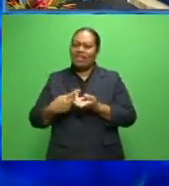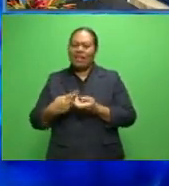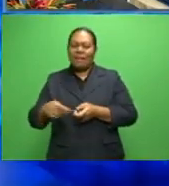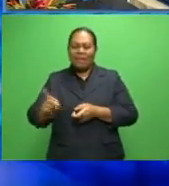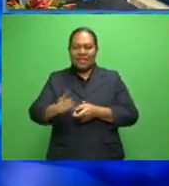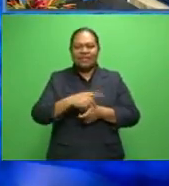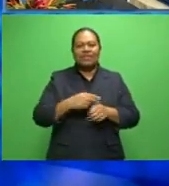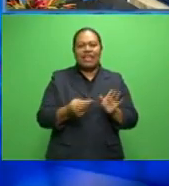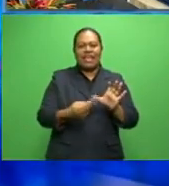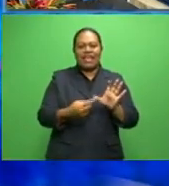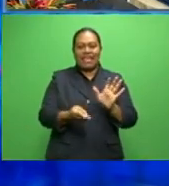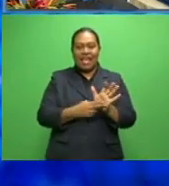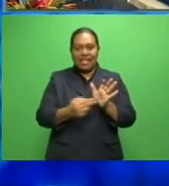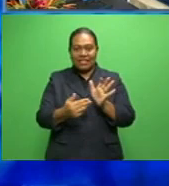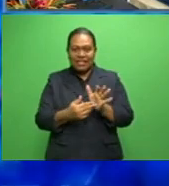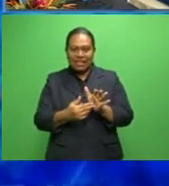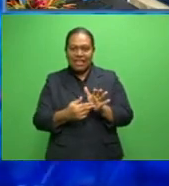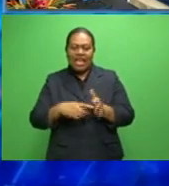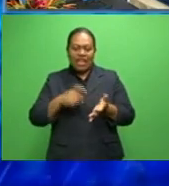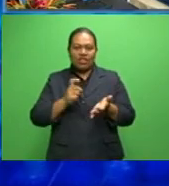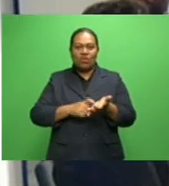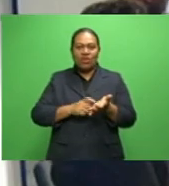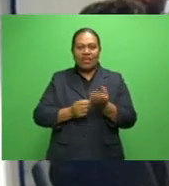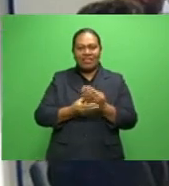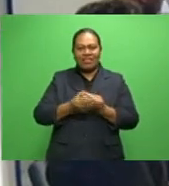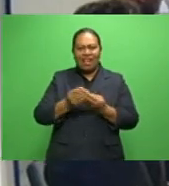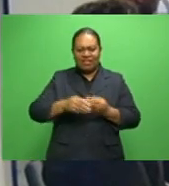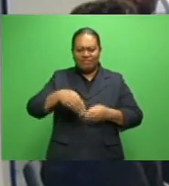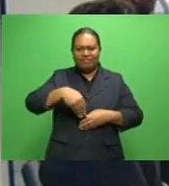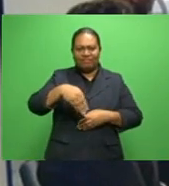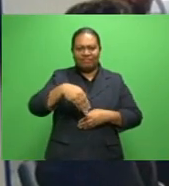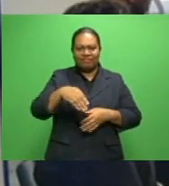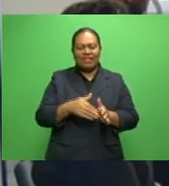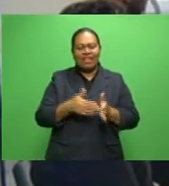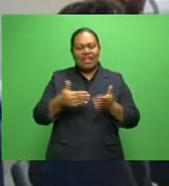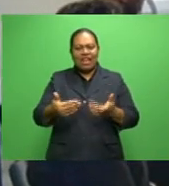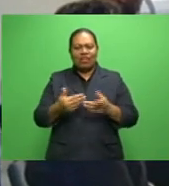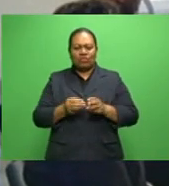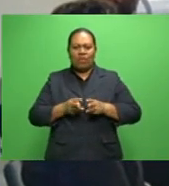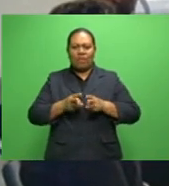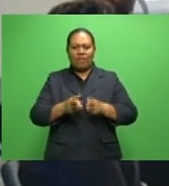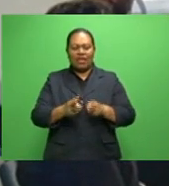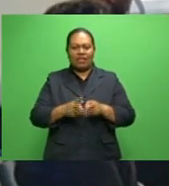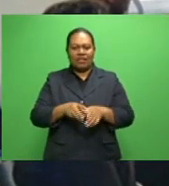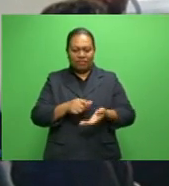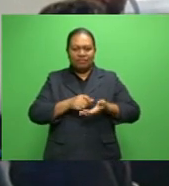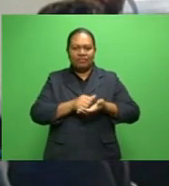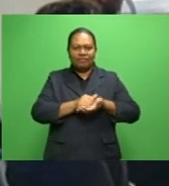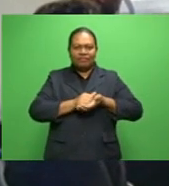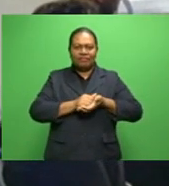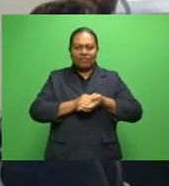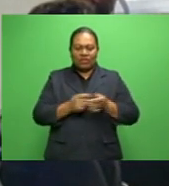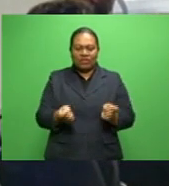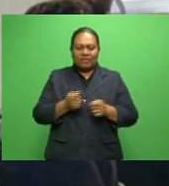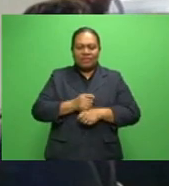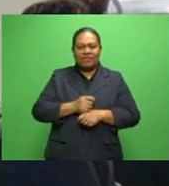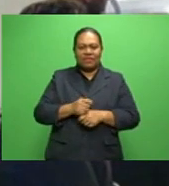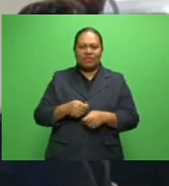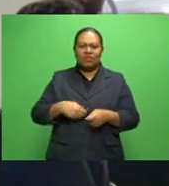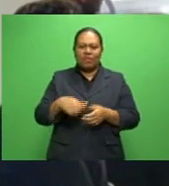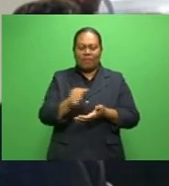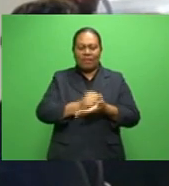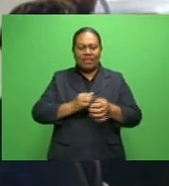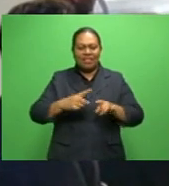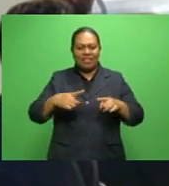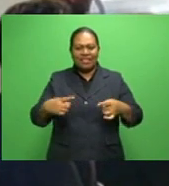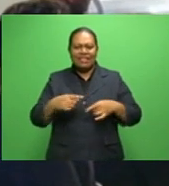ANZ visa debit and credit cards. Contactless payment is methods that securely transmits purchase information via